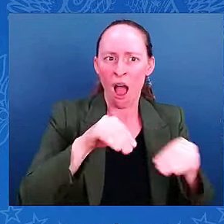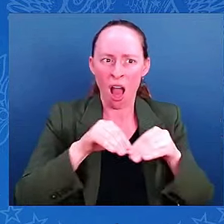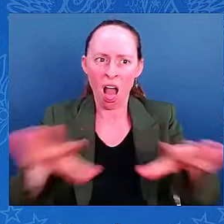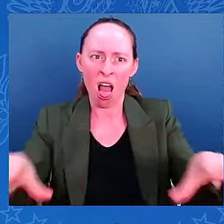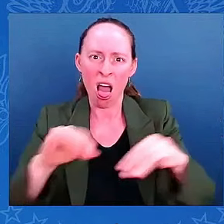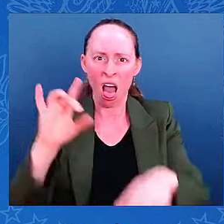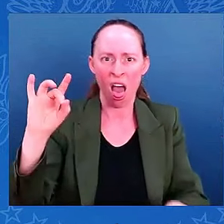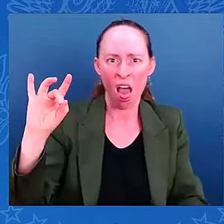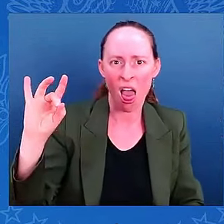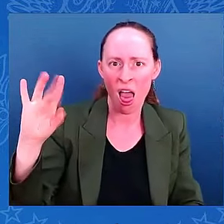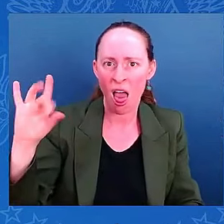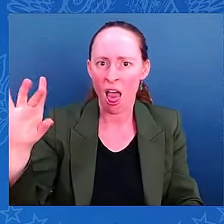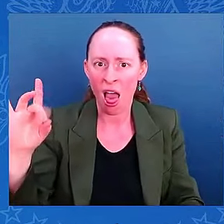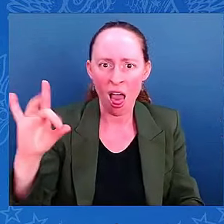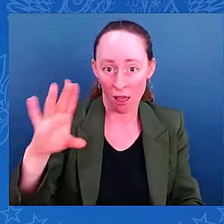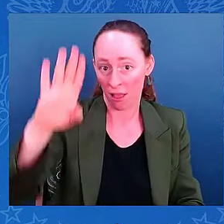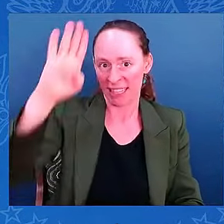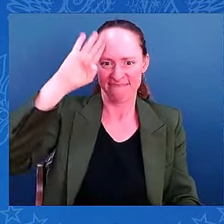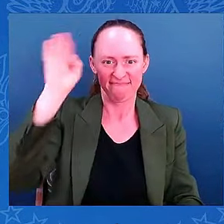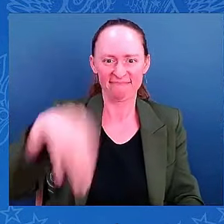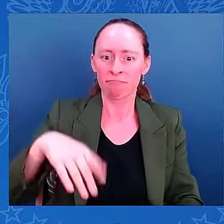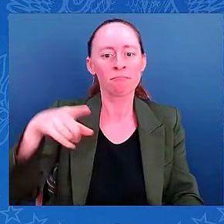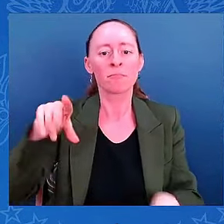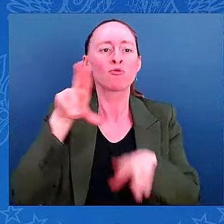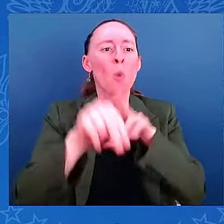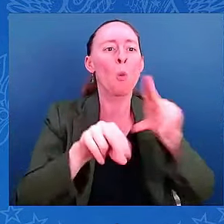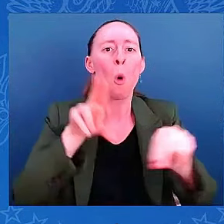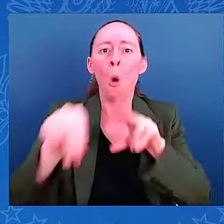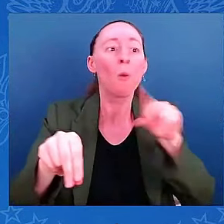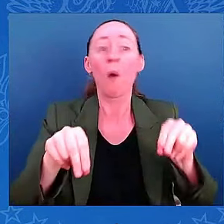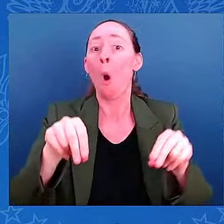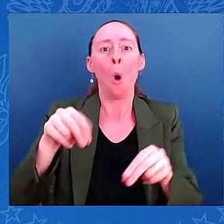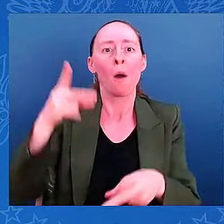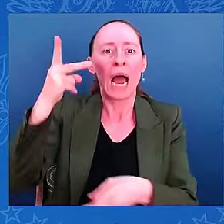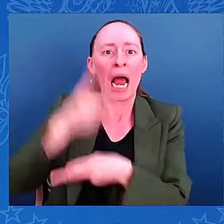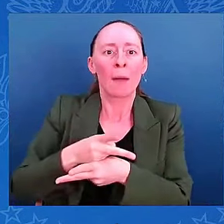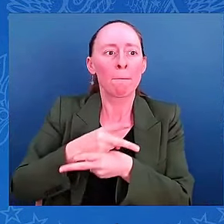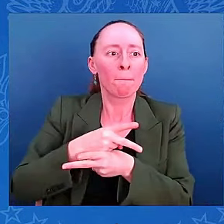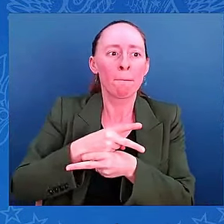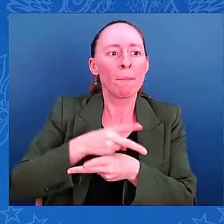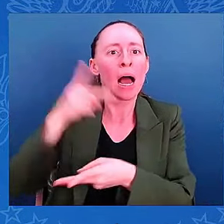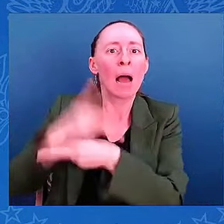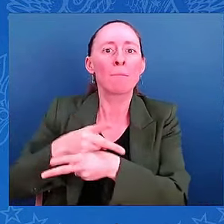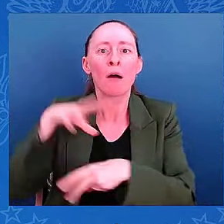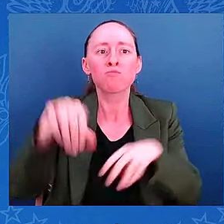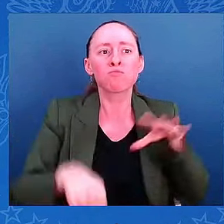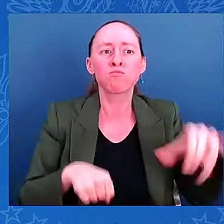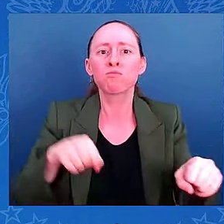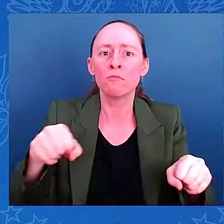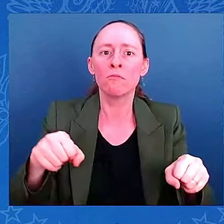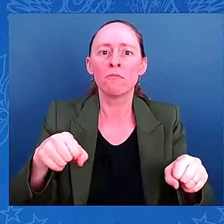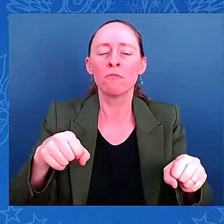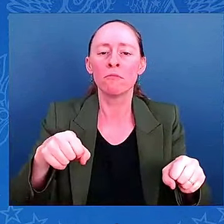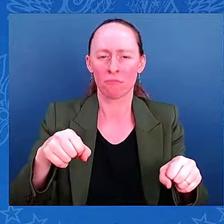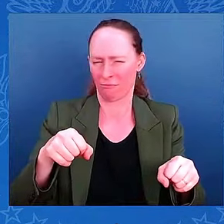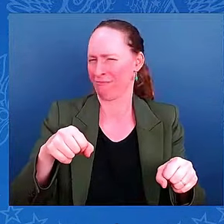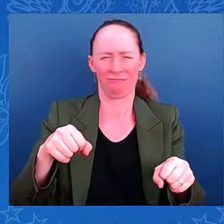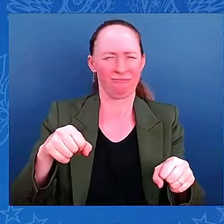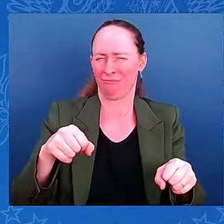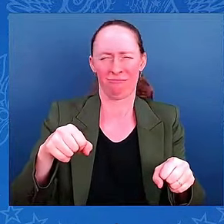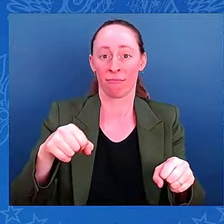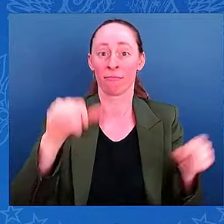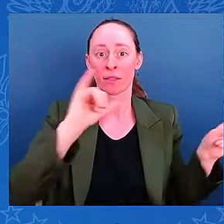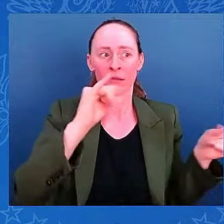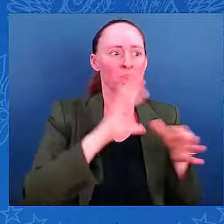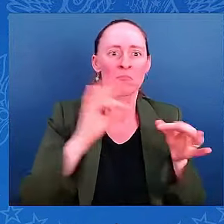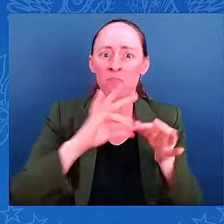true. They're saying people impacted by these storms will receive $750 in cash and no more. That's simply not